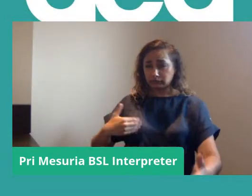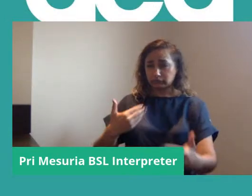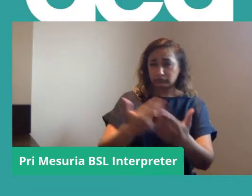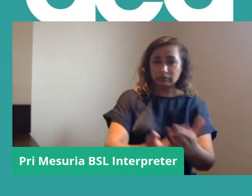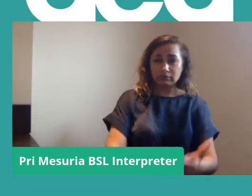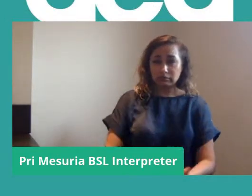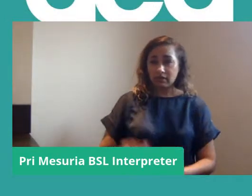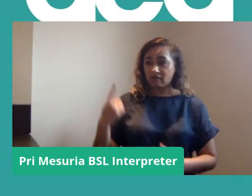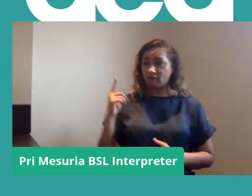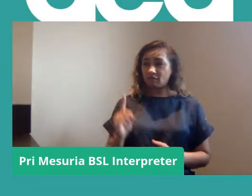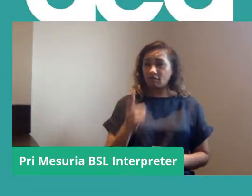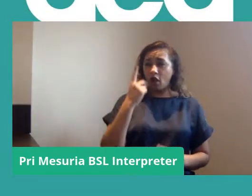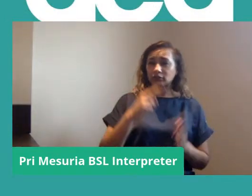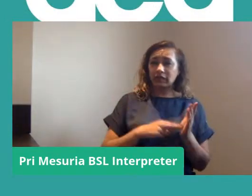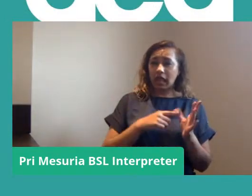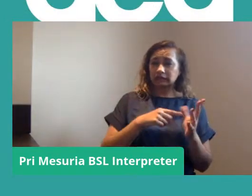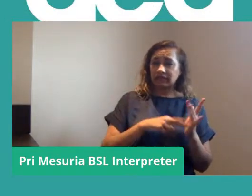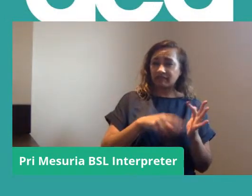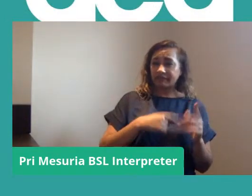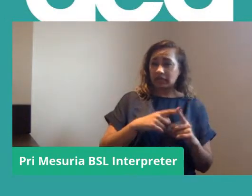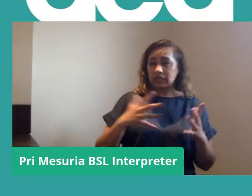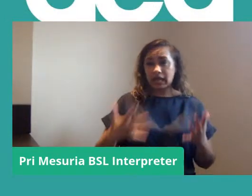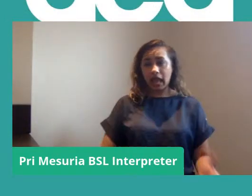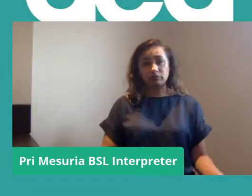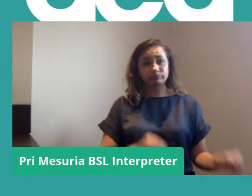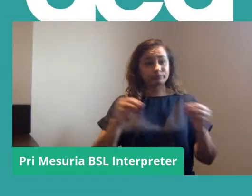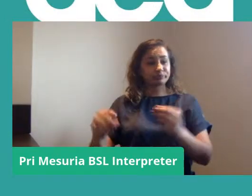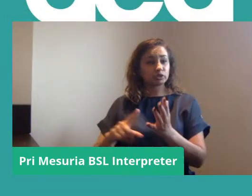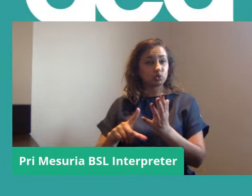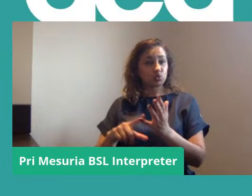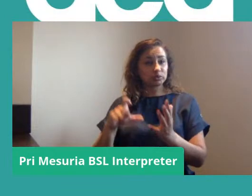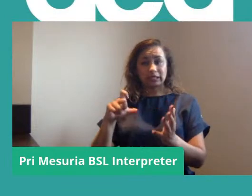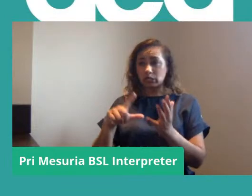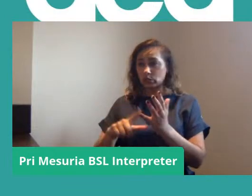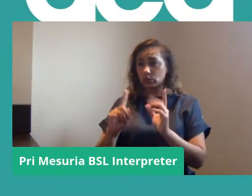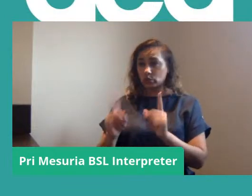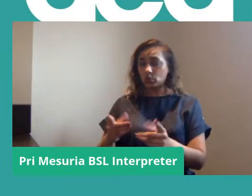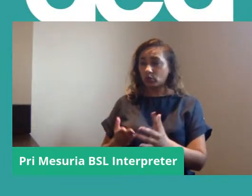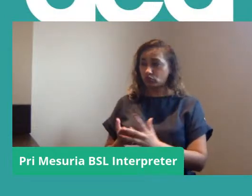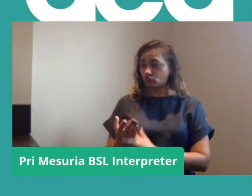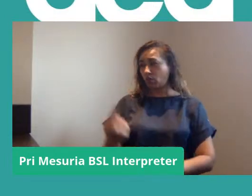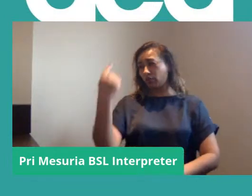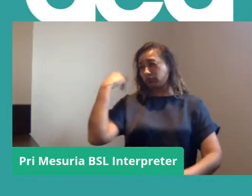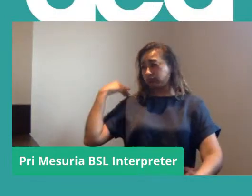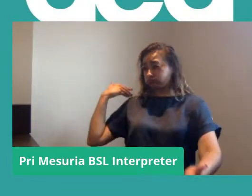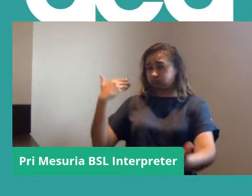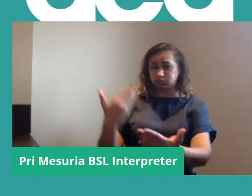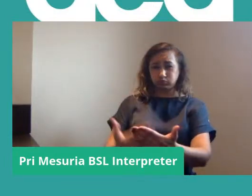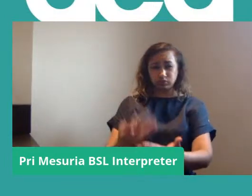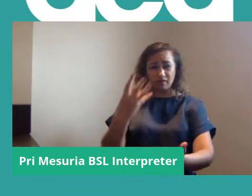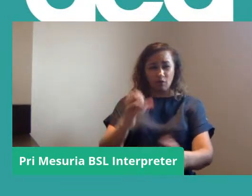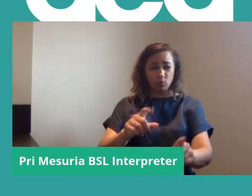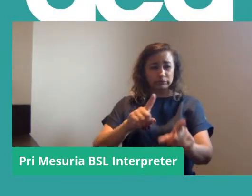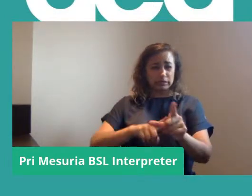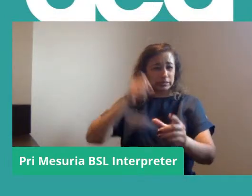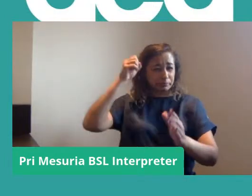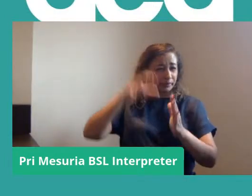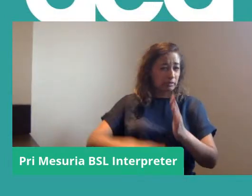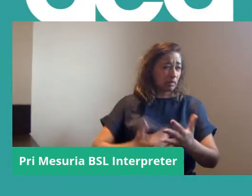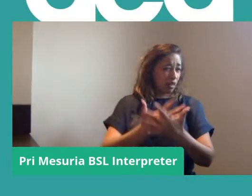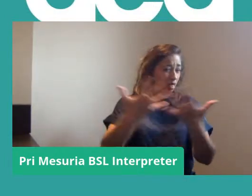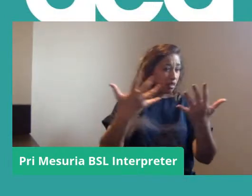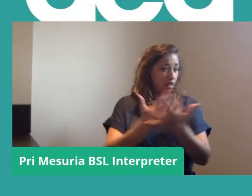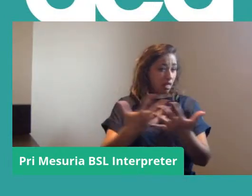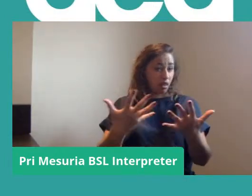initially in Natfi and now in UCU. During that time, obviously, over 40 years, there's been an awful lot